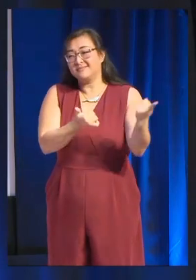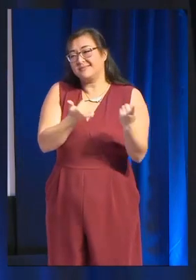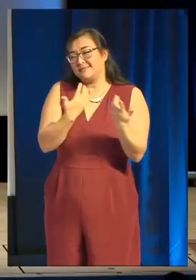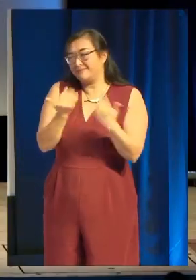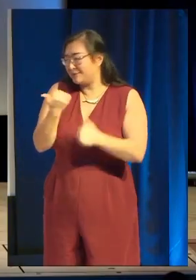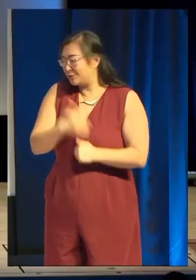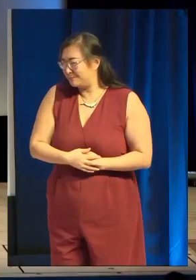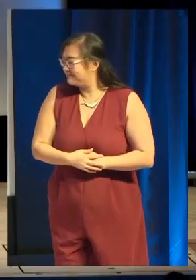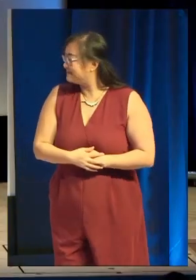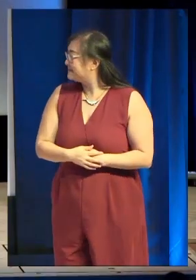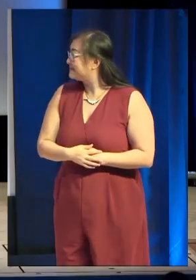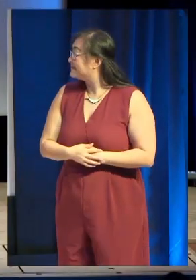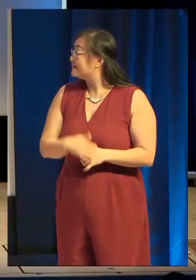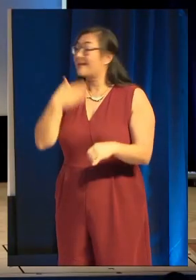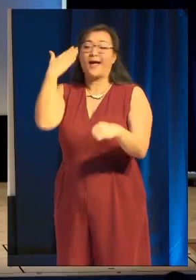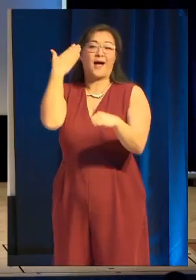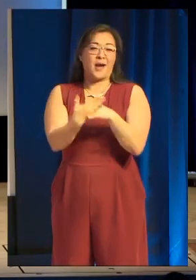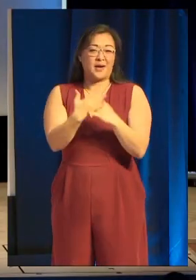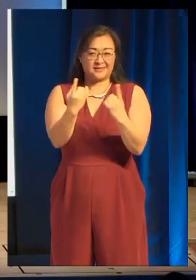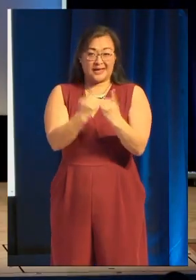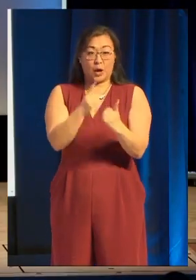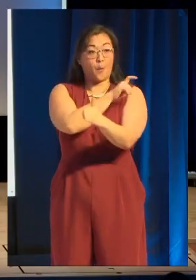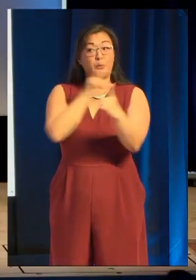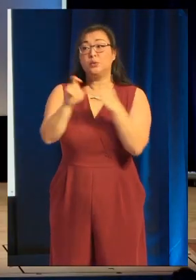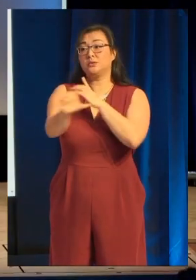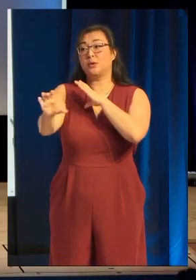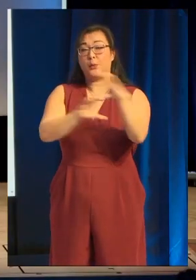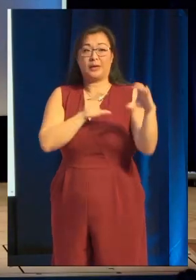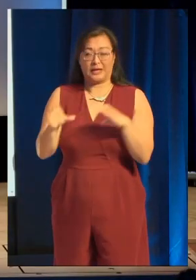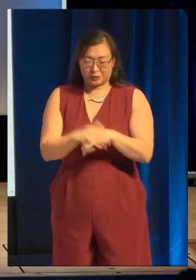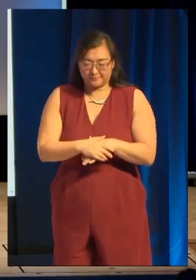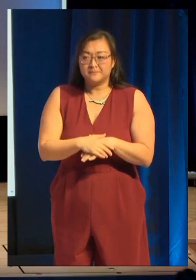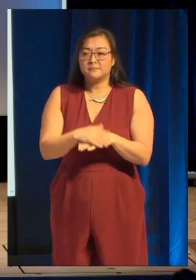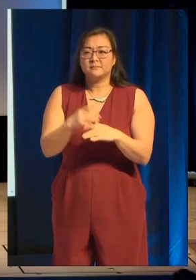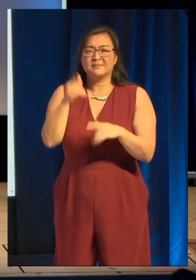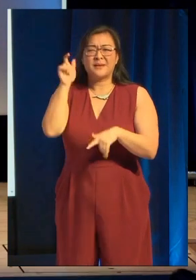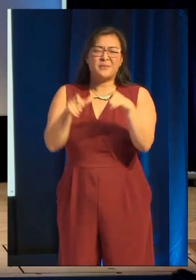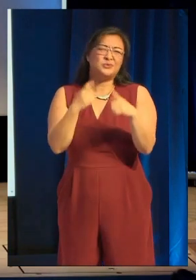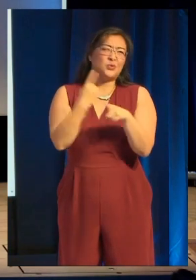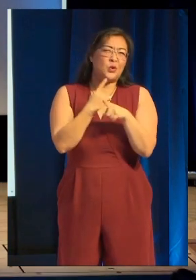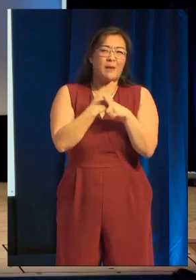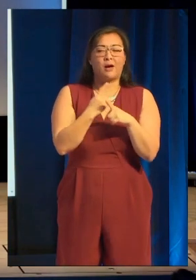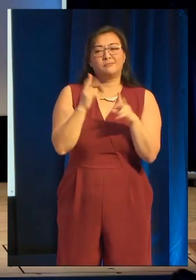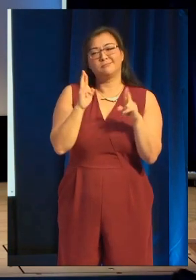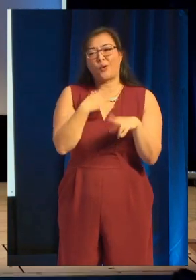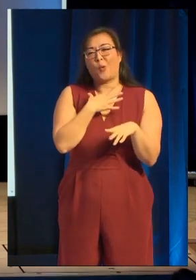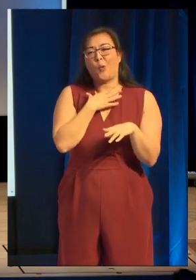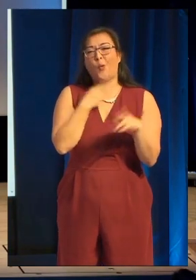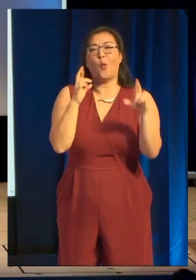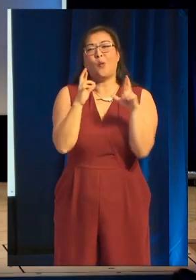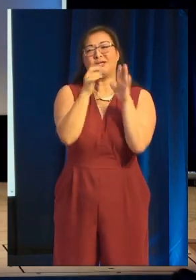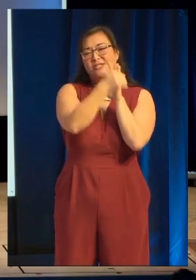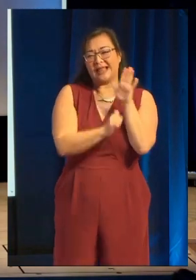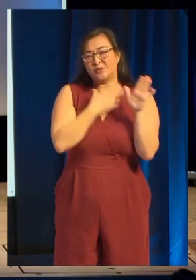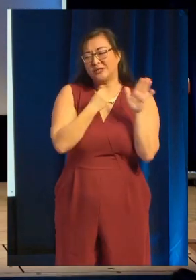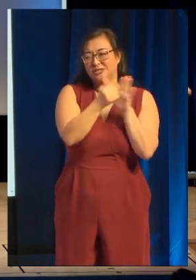Lastly, community communication. People talk a lot about wishlisting. We ran a wishlist campaign before Sandless Skies